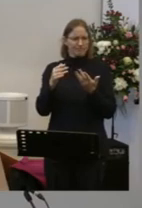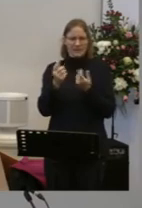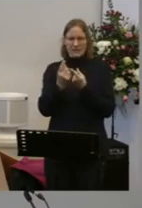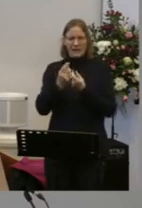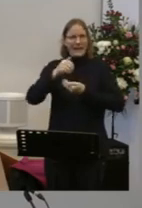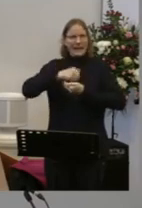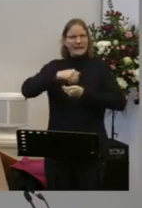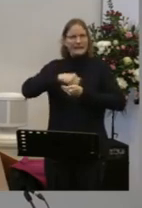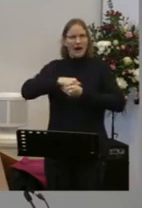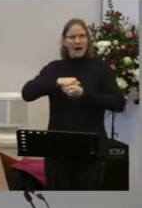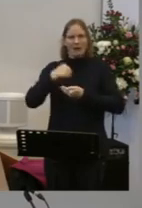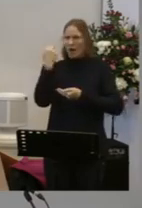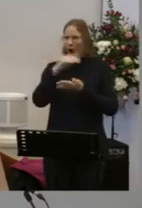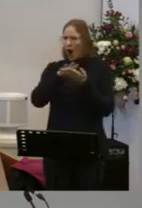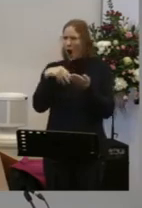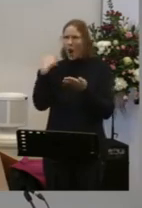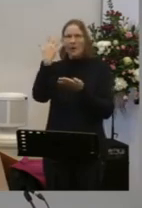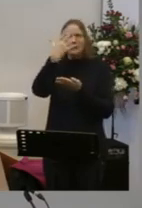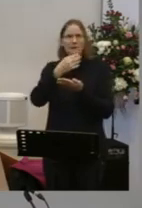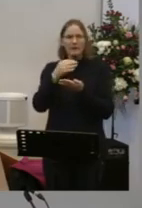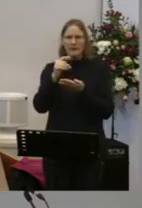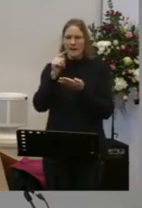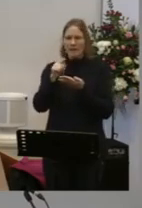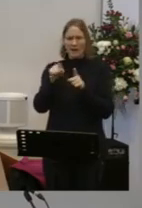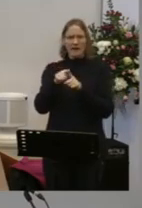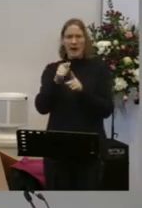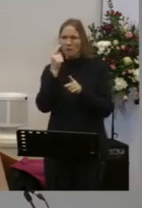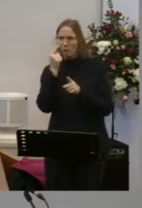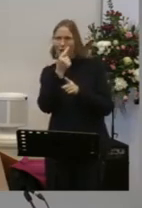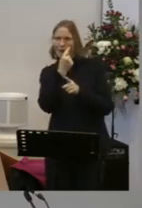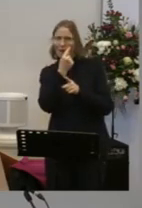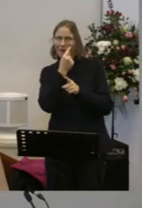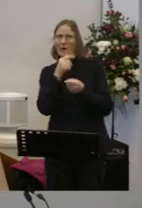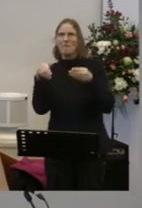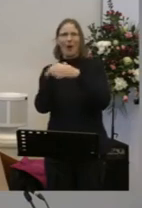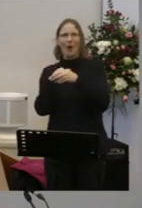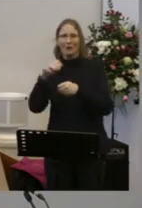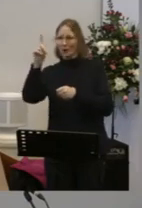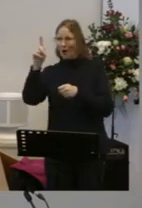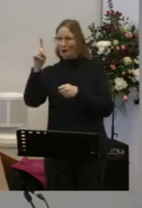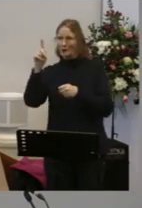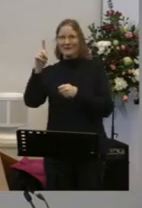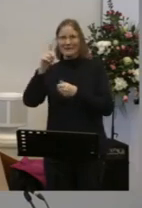A mark of security A permanent mark of security We have one And that mark is the Holy Spirit